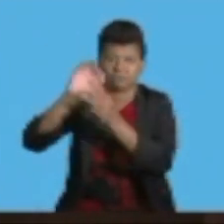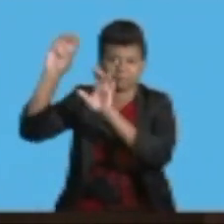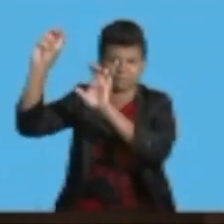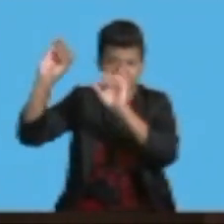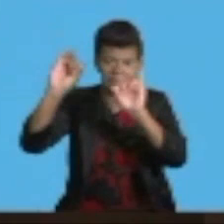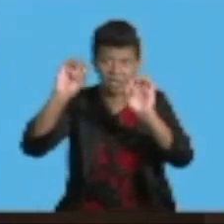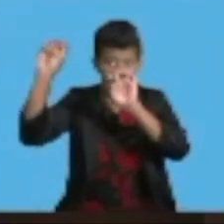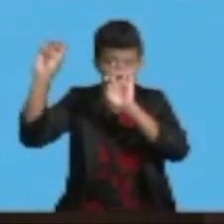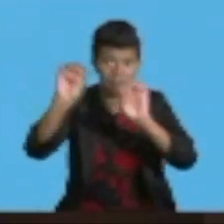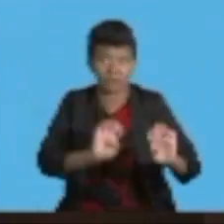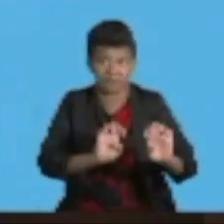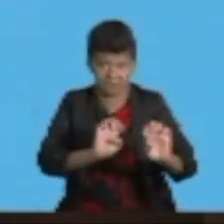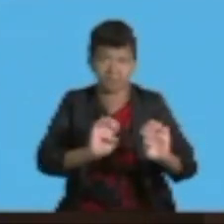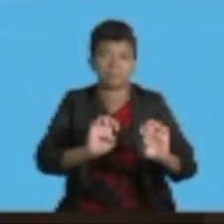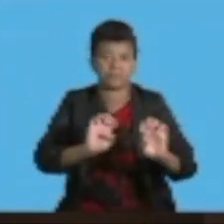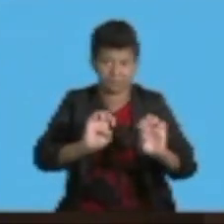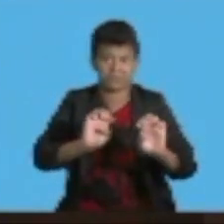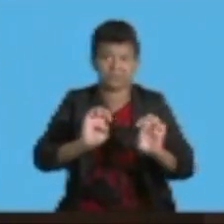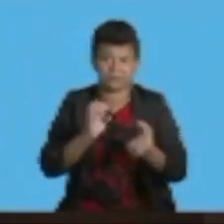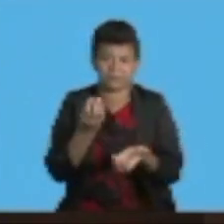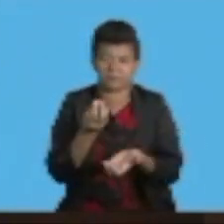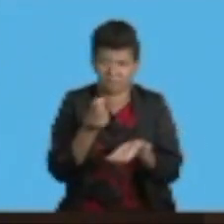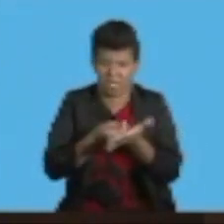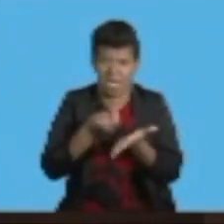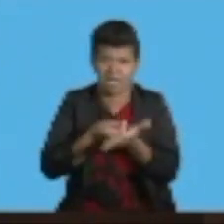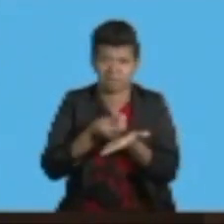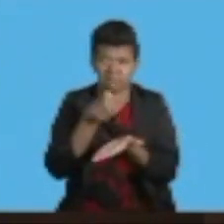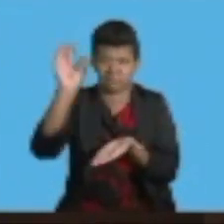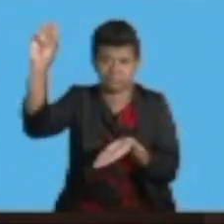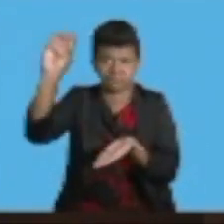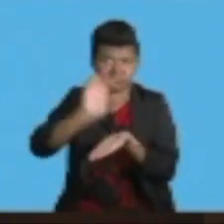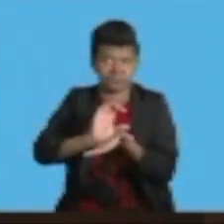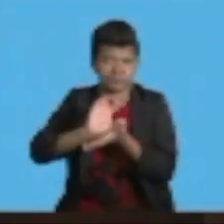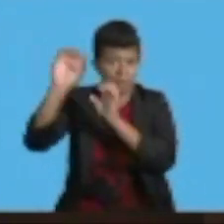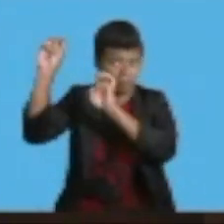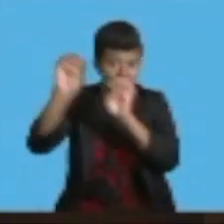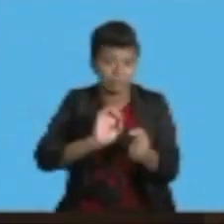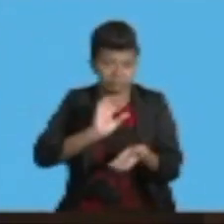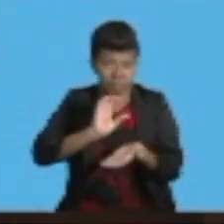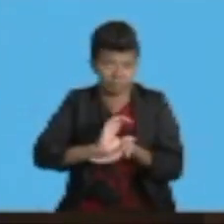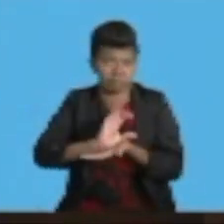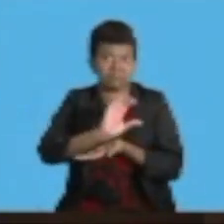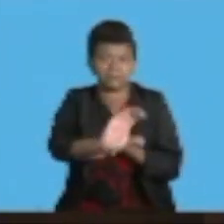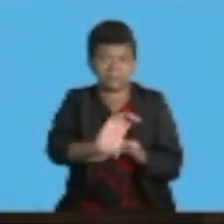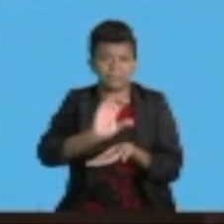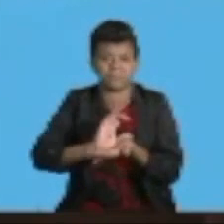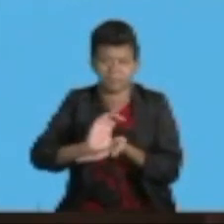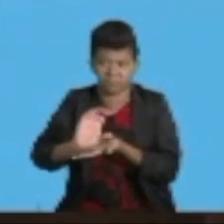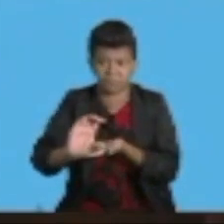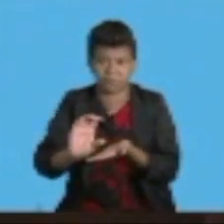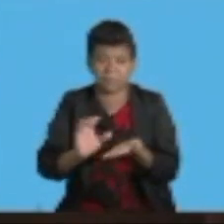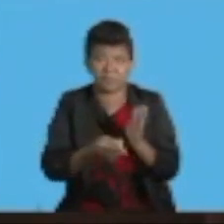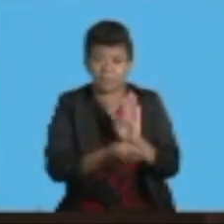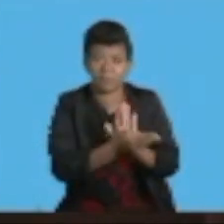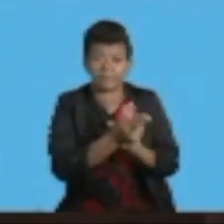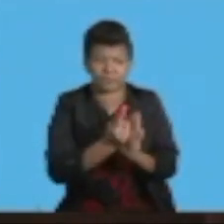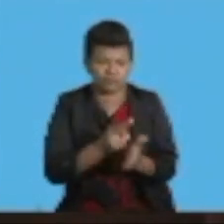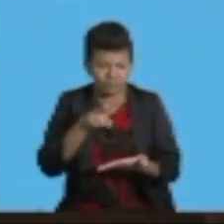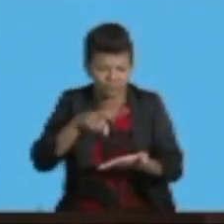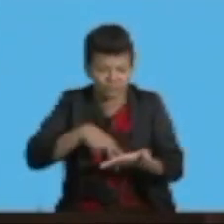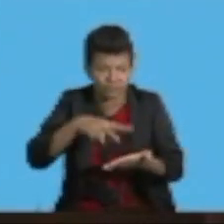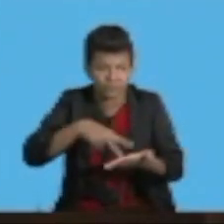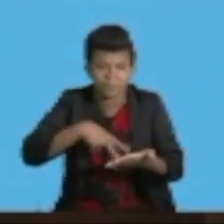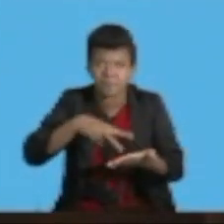sir, the review of the legal framework is expected to be completed and submitted to the cabinet by this year.